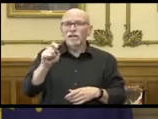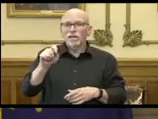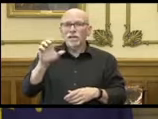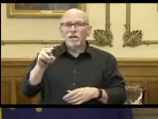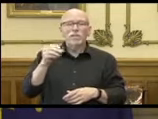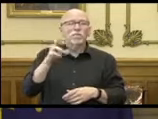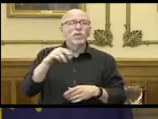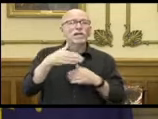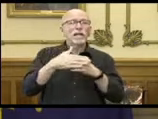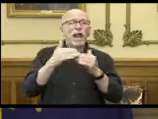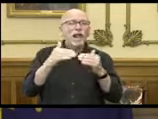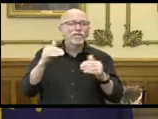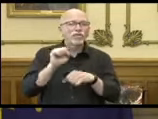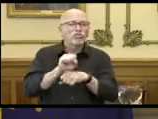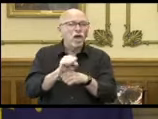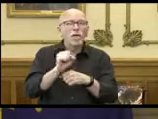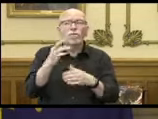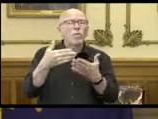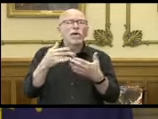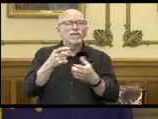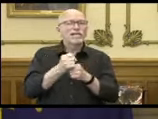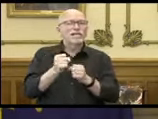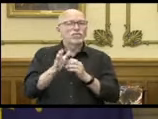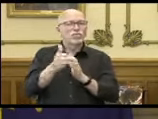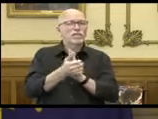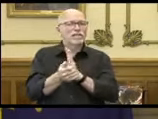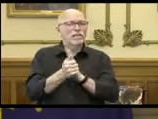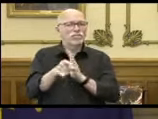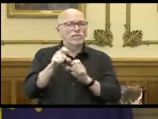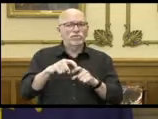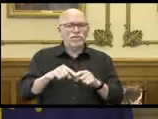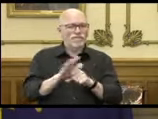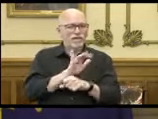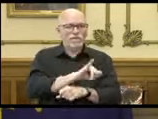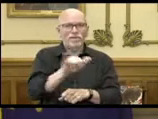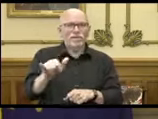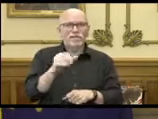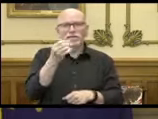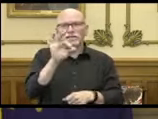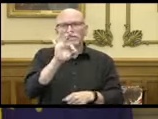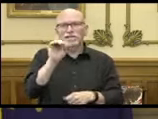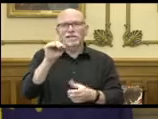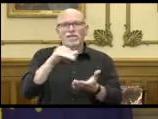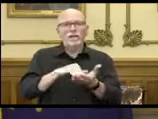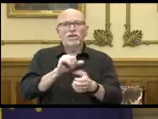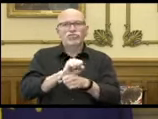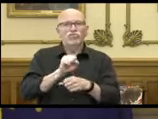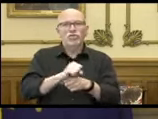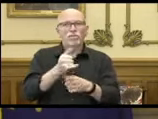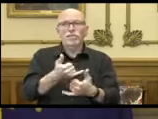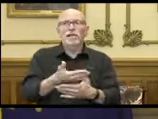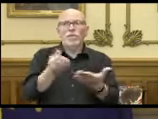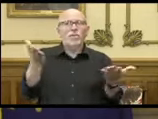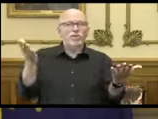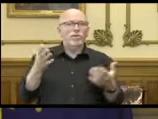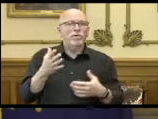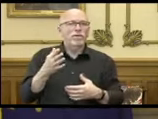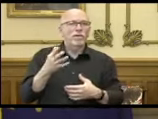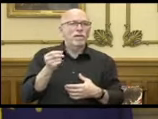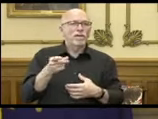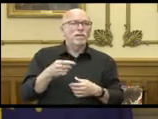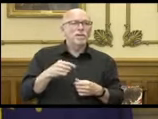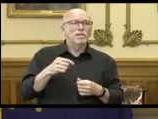Level Jobs, to, you know, get the skills that you need to fill all those 90 some thousand jobs that are out there and posted.